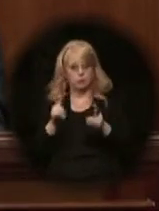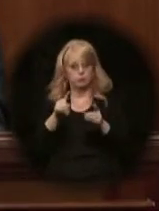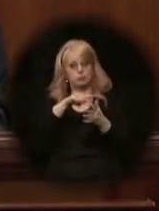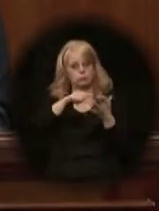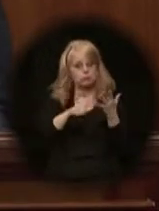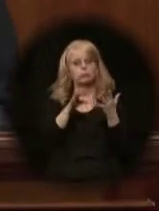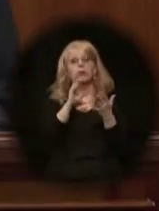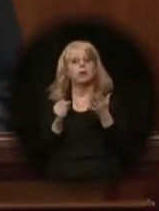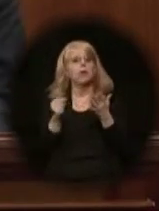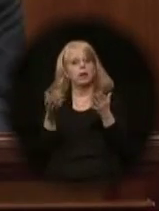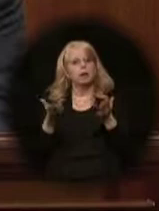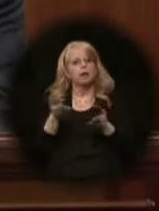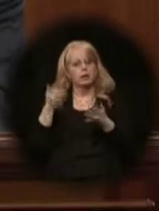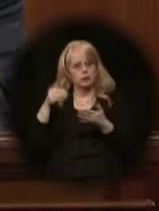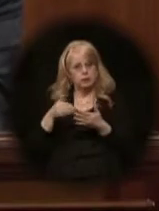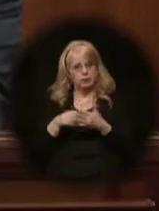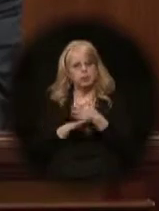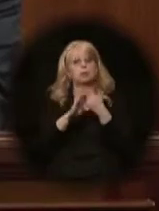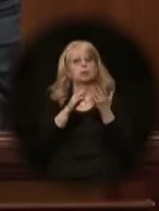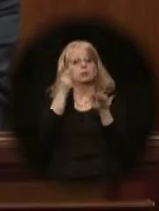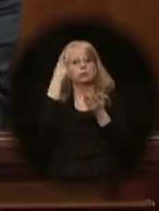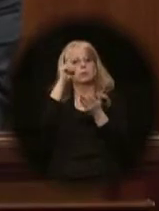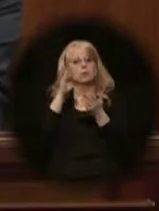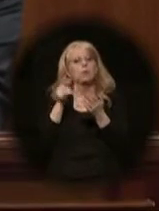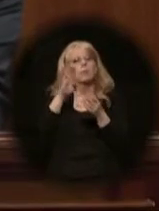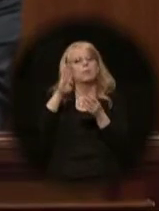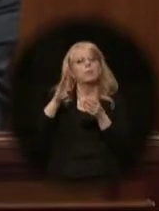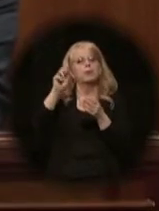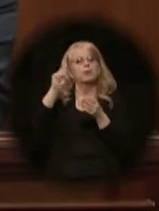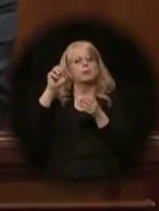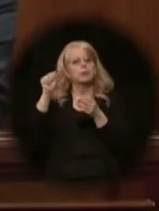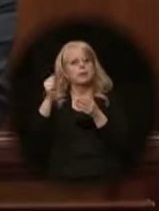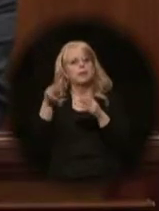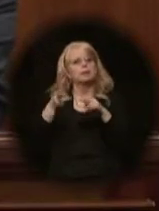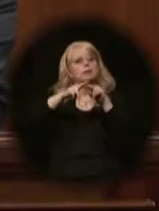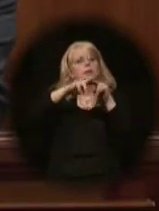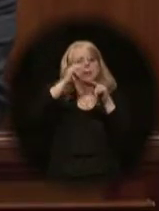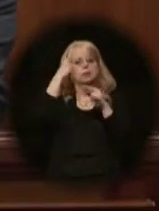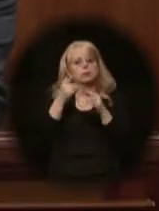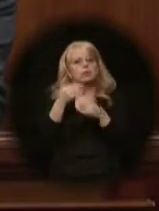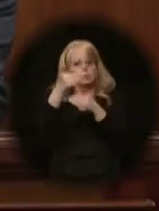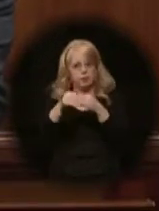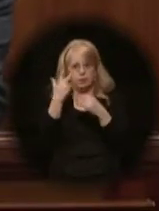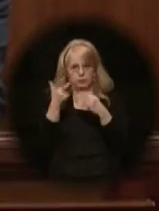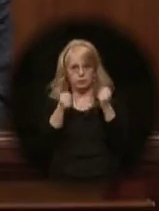And I'm introducing legislation to raise the BSA for each of the next three years.